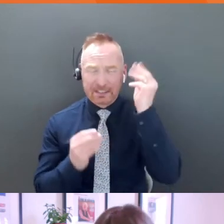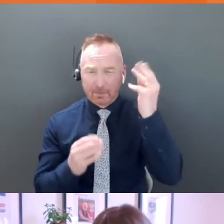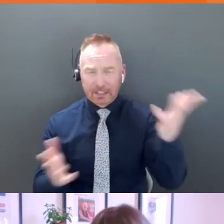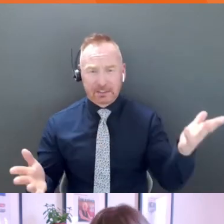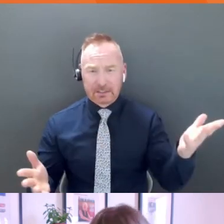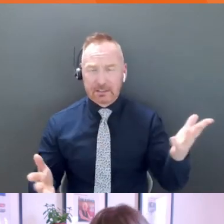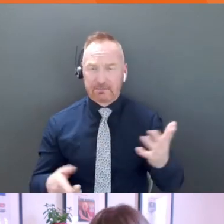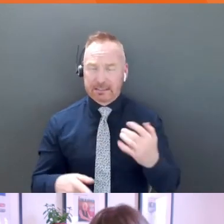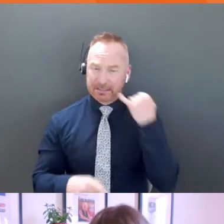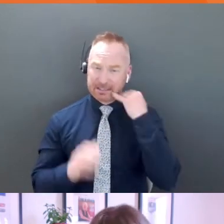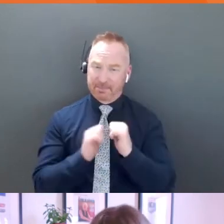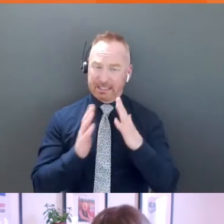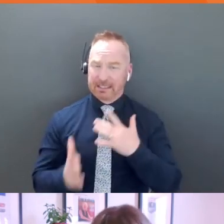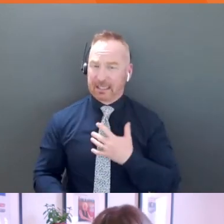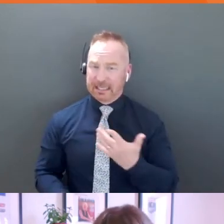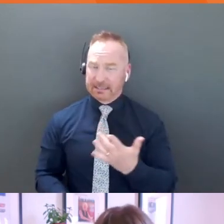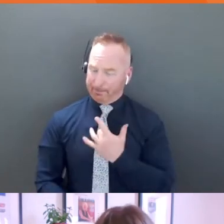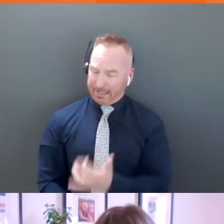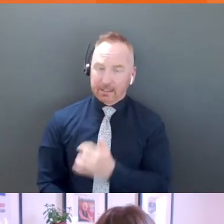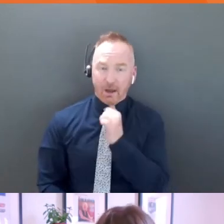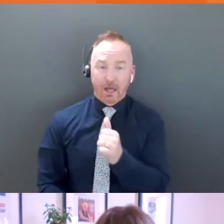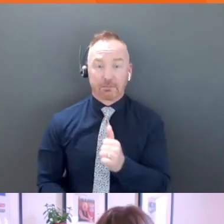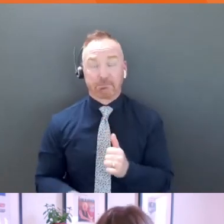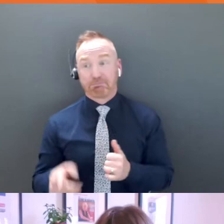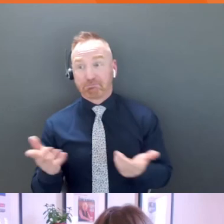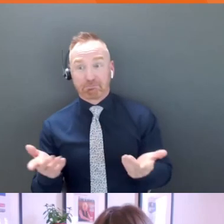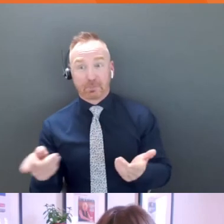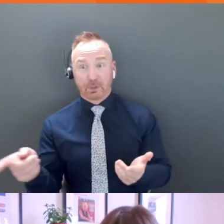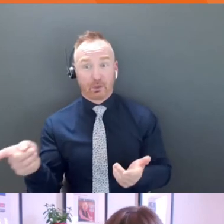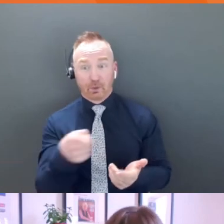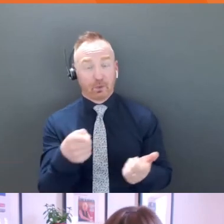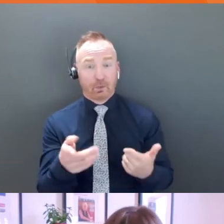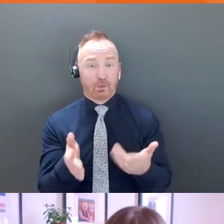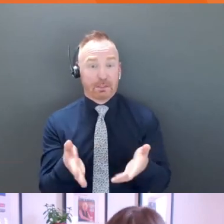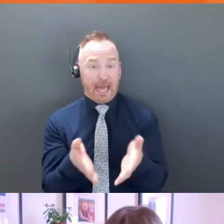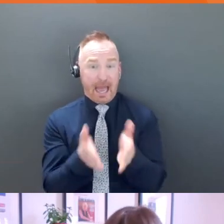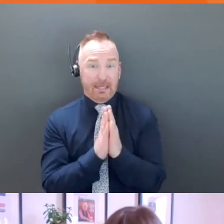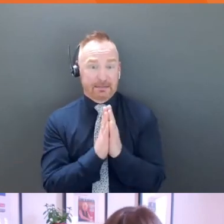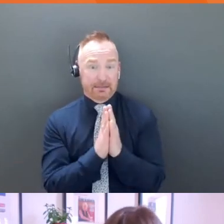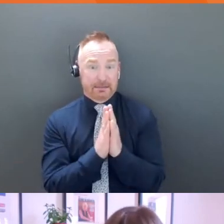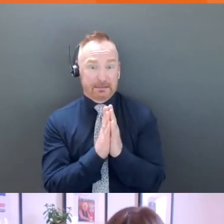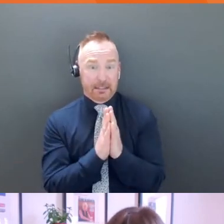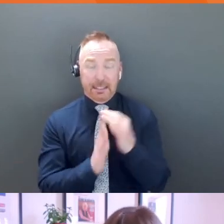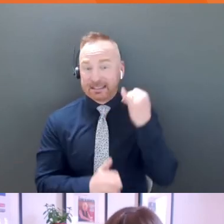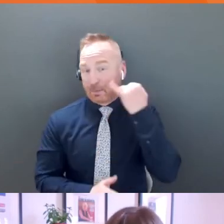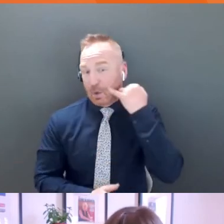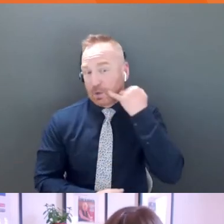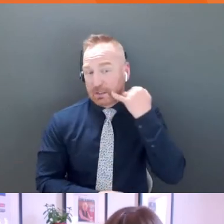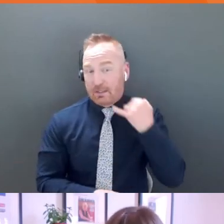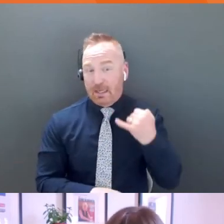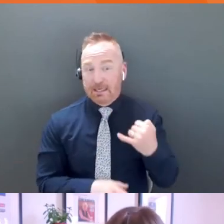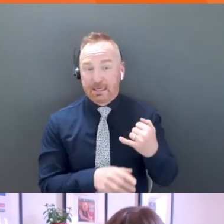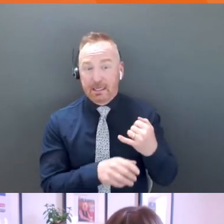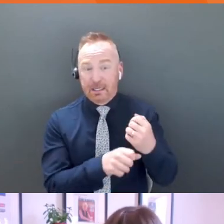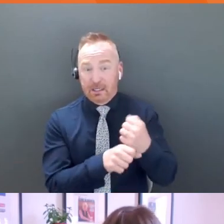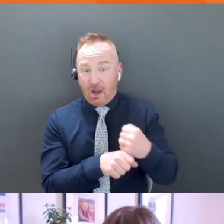Uh, you're going to have to ask someone. so, uh, uh, you know, turn to, if you're at a coffee shop and somebody seems